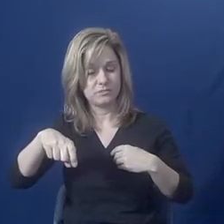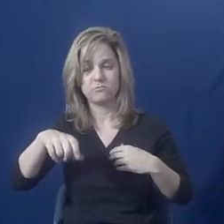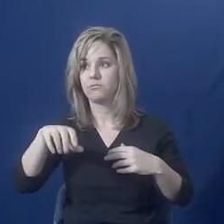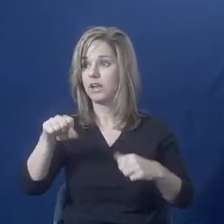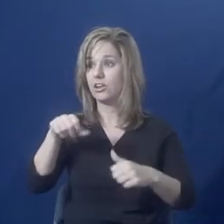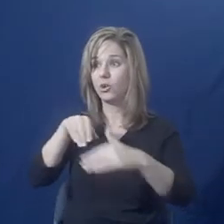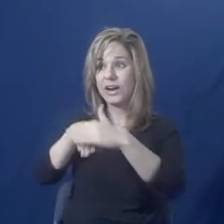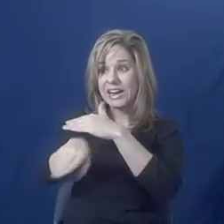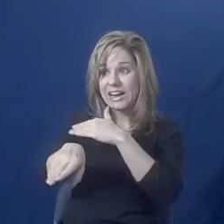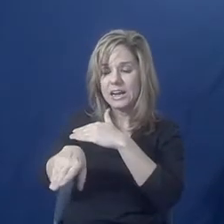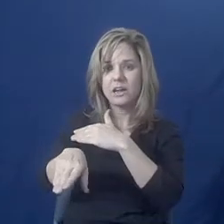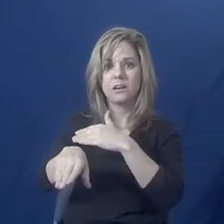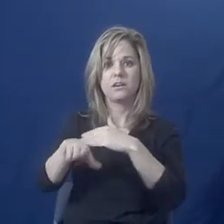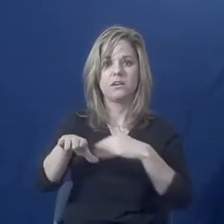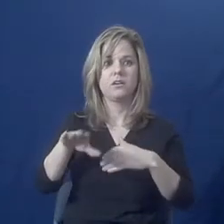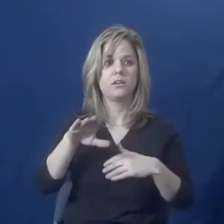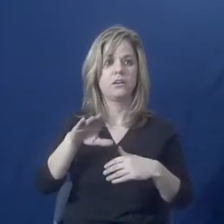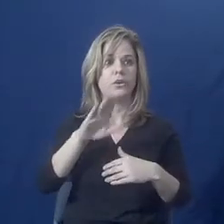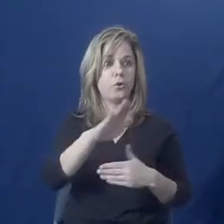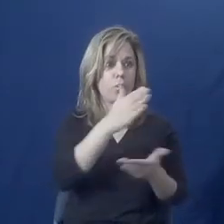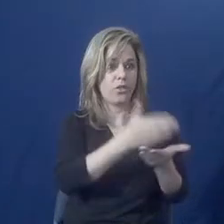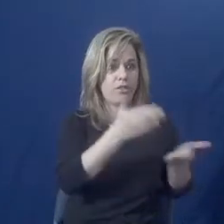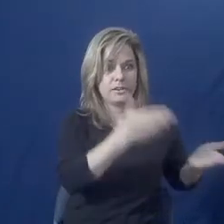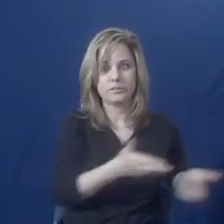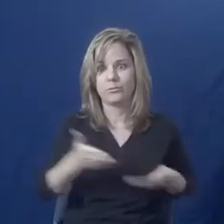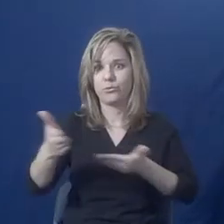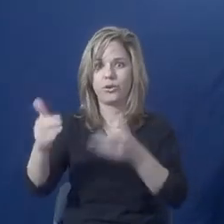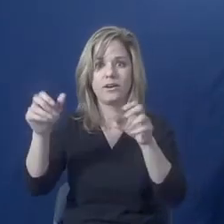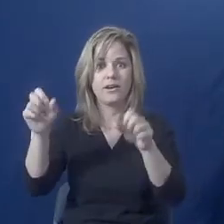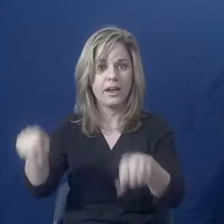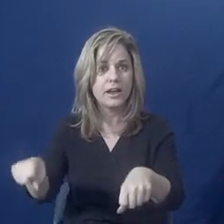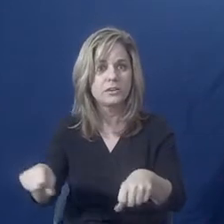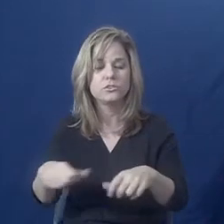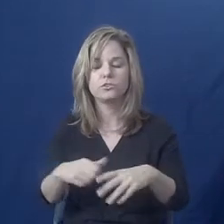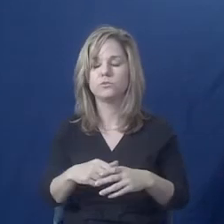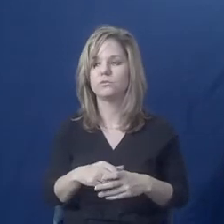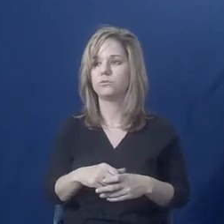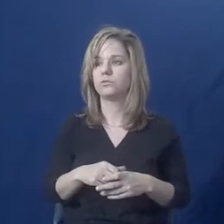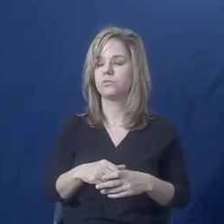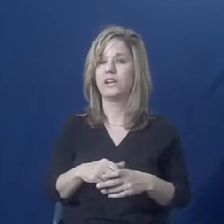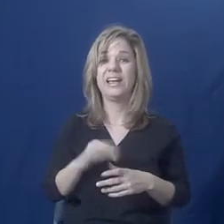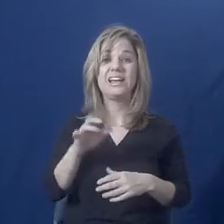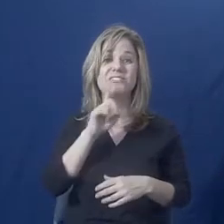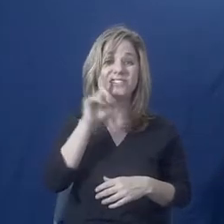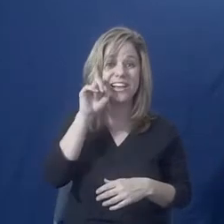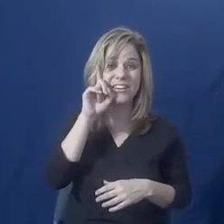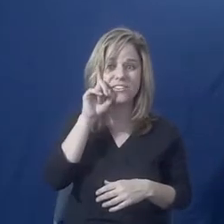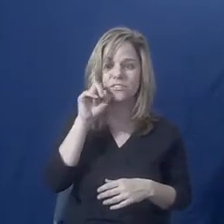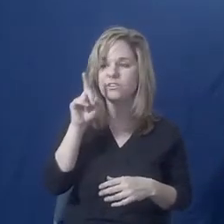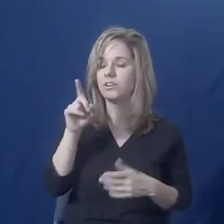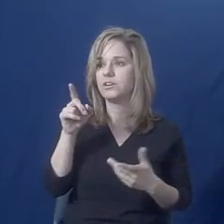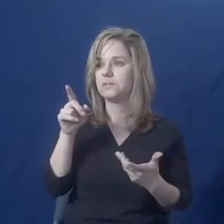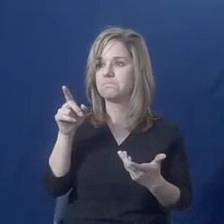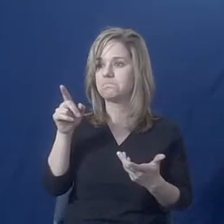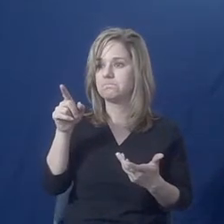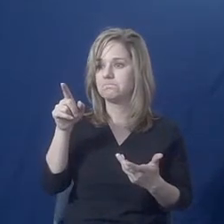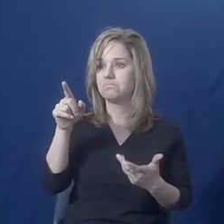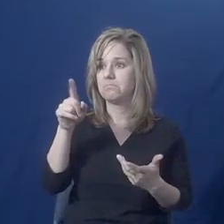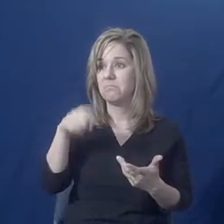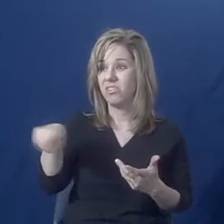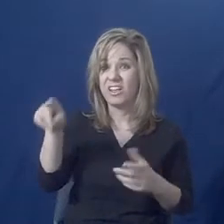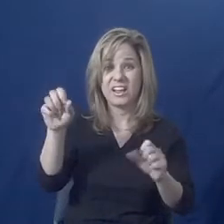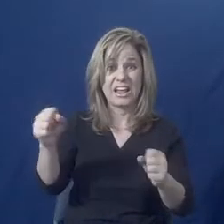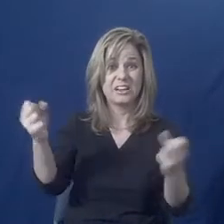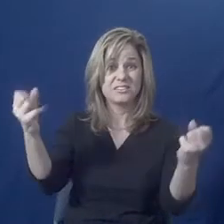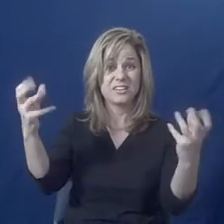things that you need? Are there people that can, if you're deaf, are there people that can use American Sign Language? Or can